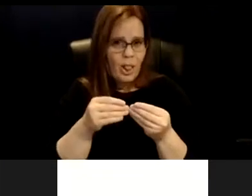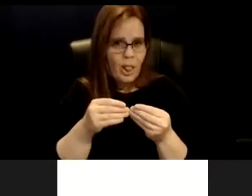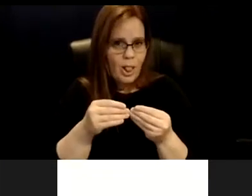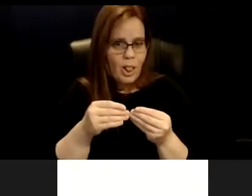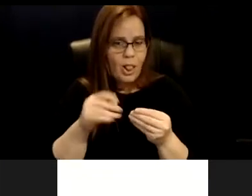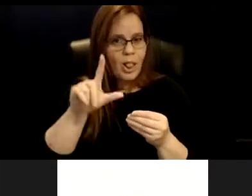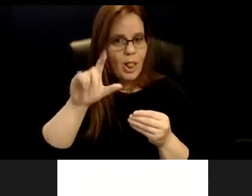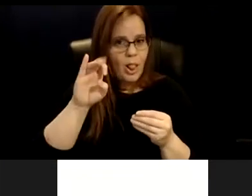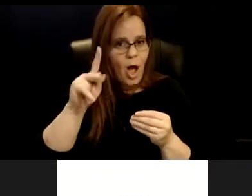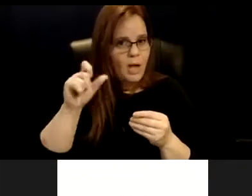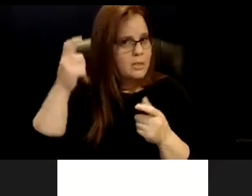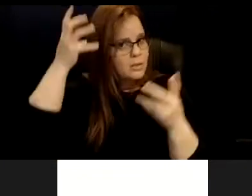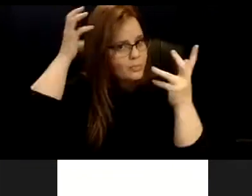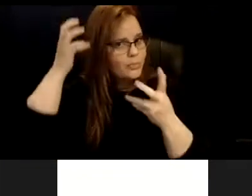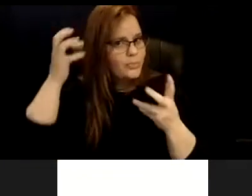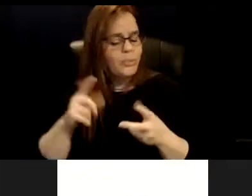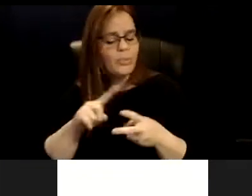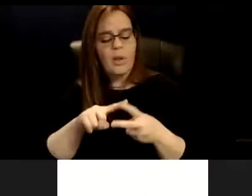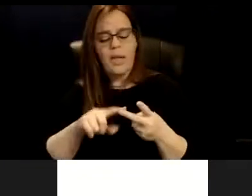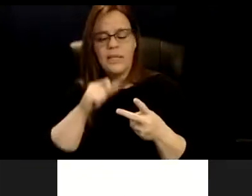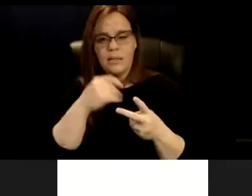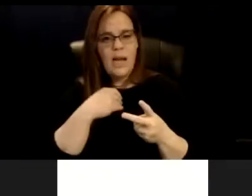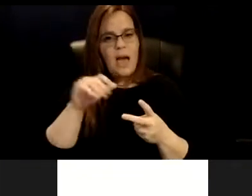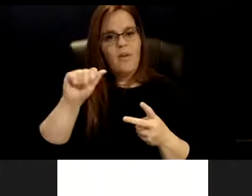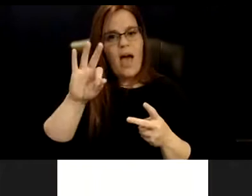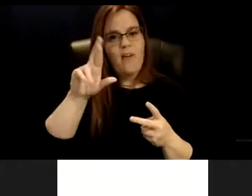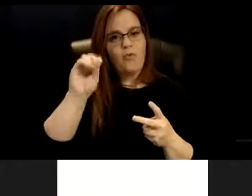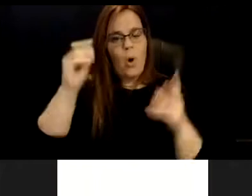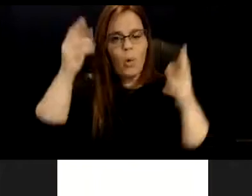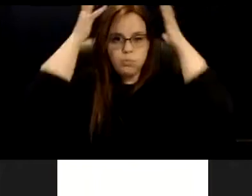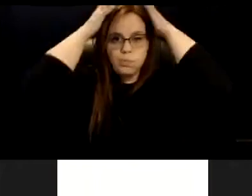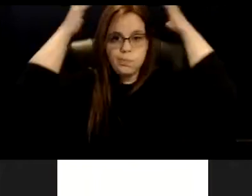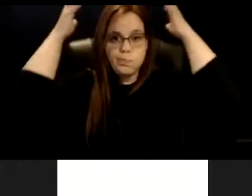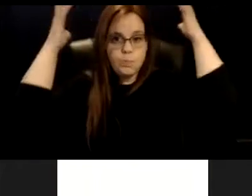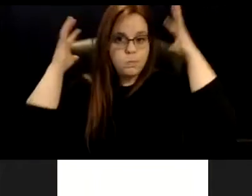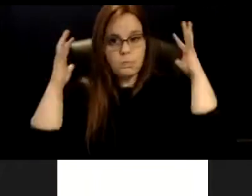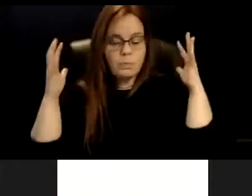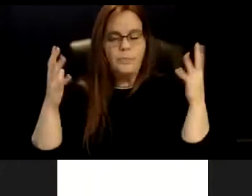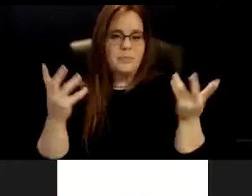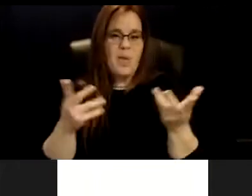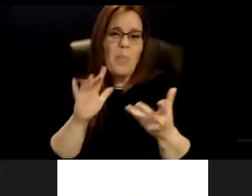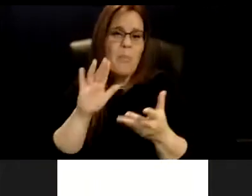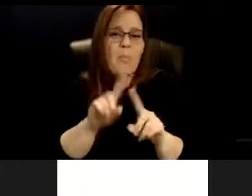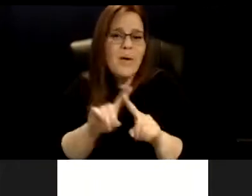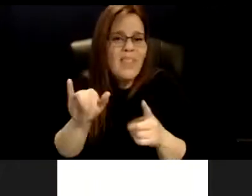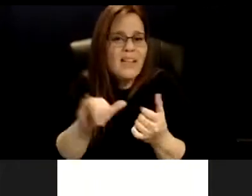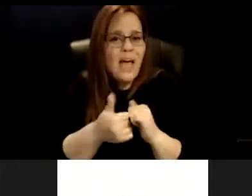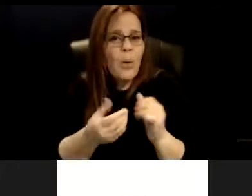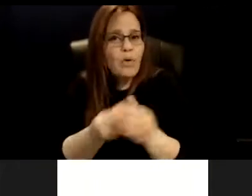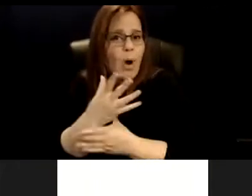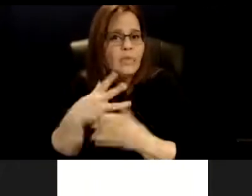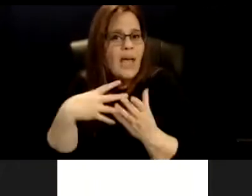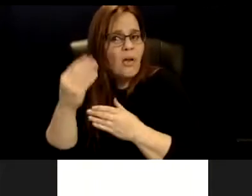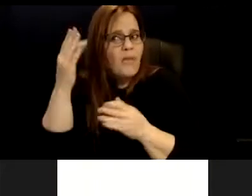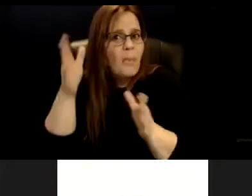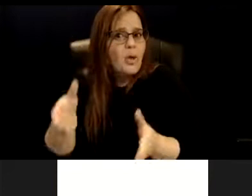afro, but that's the way the hair naturally goes out of their head. So I had just last week, a